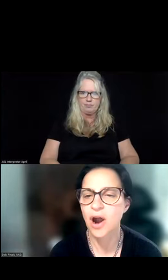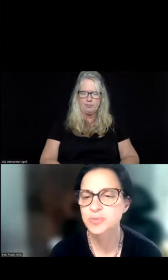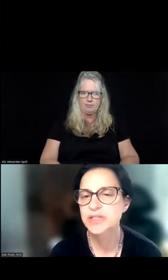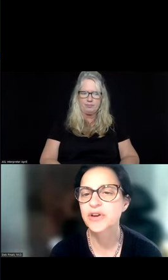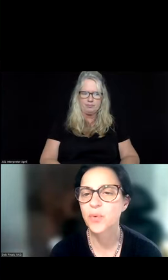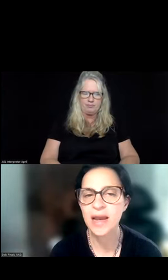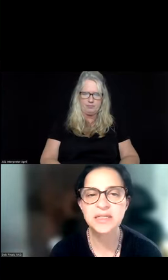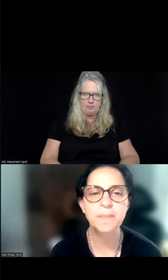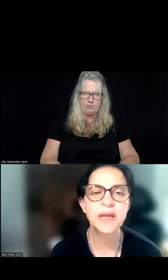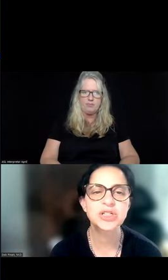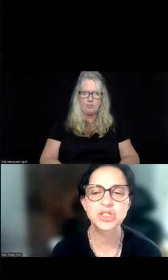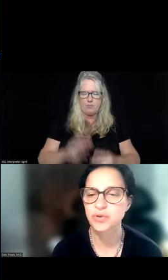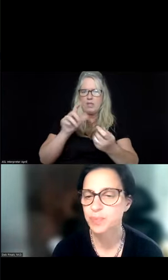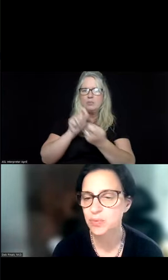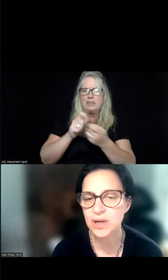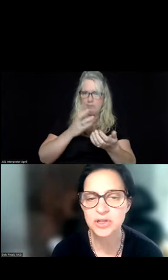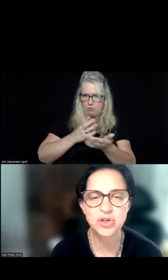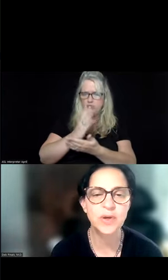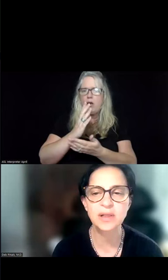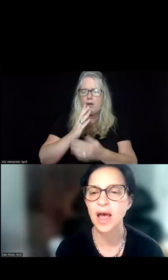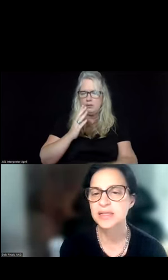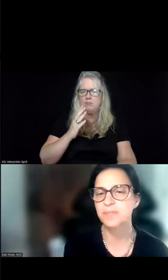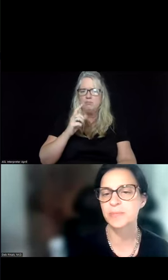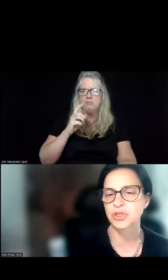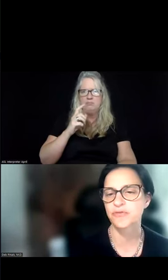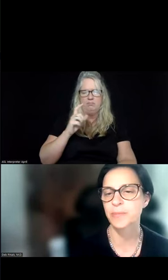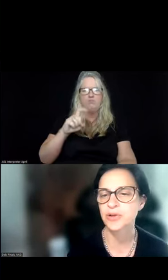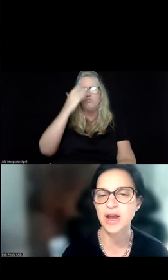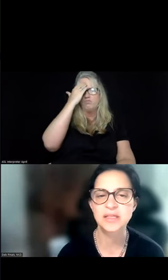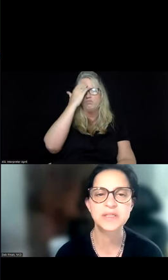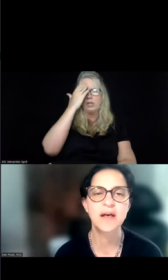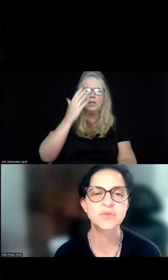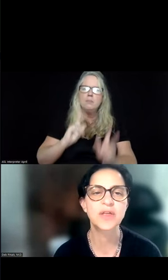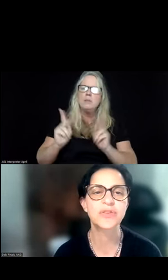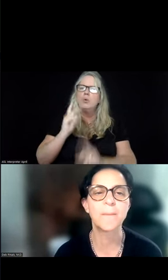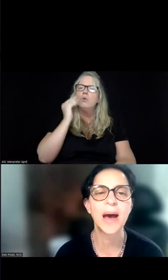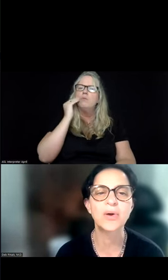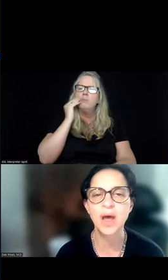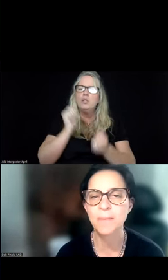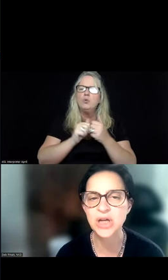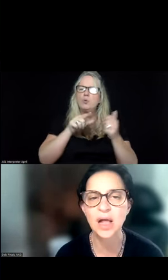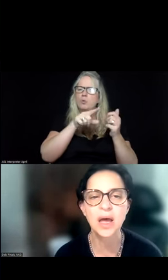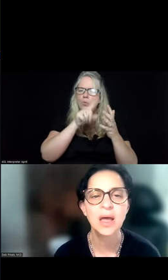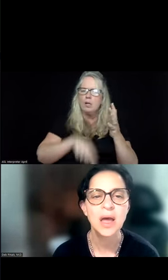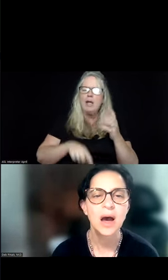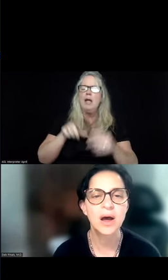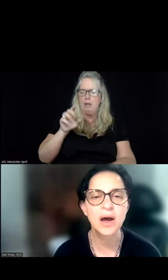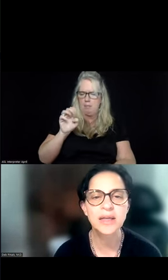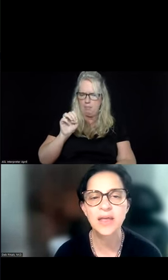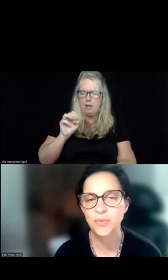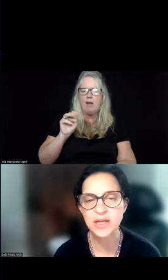There are specific rights that patients should realize and people should familiarize themselves with about EMTALA.